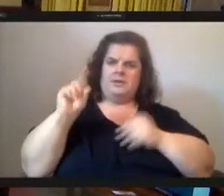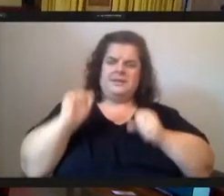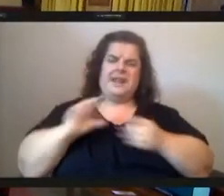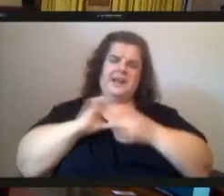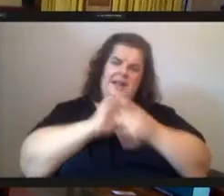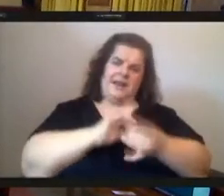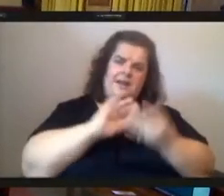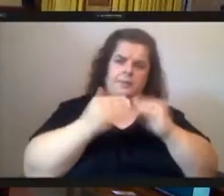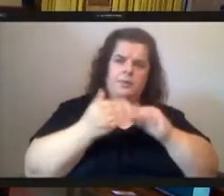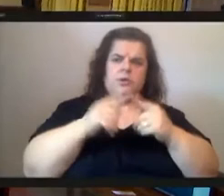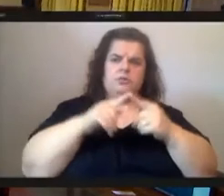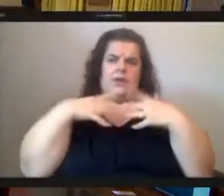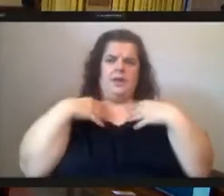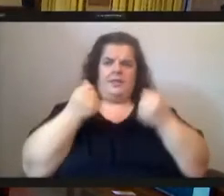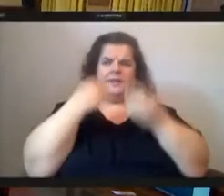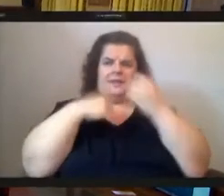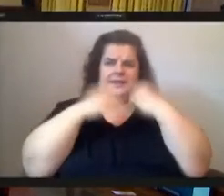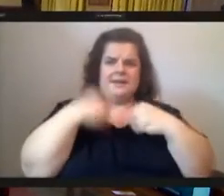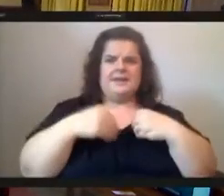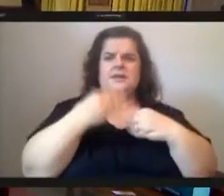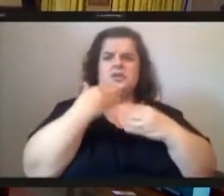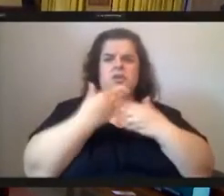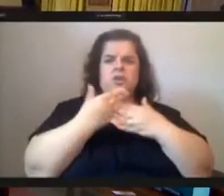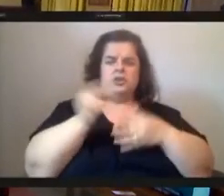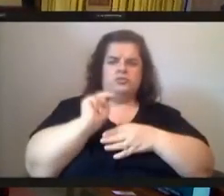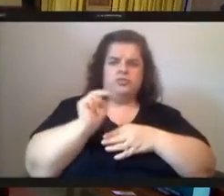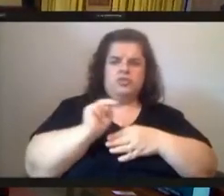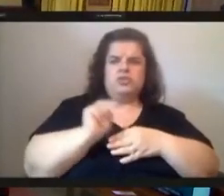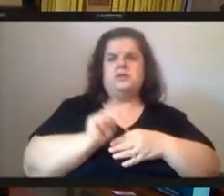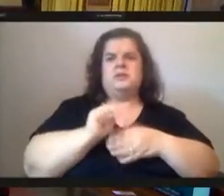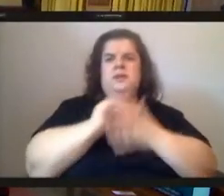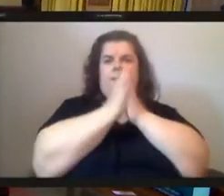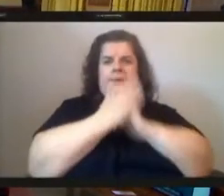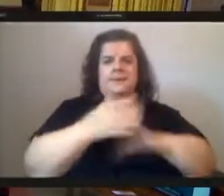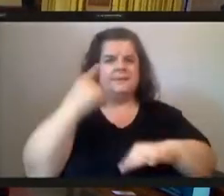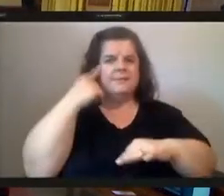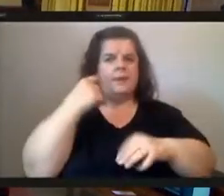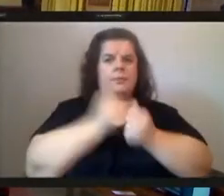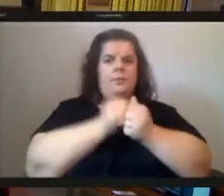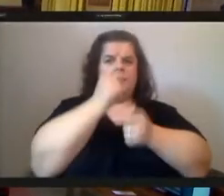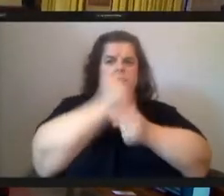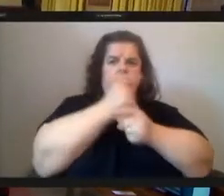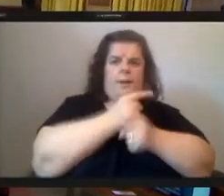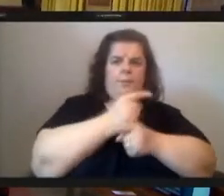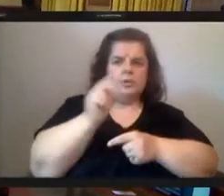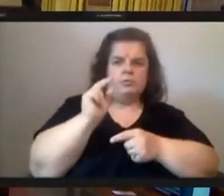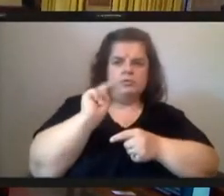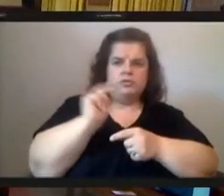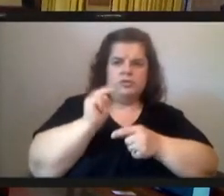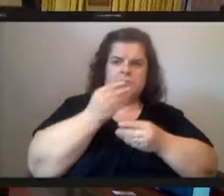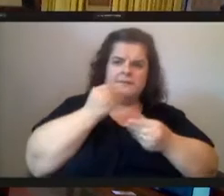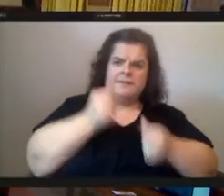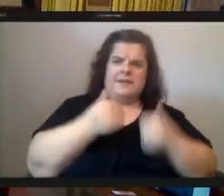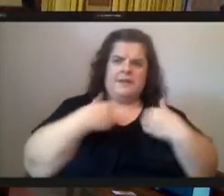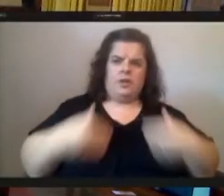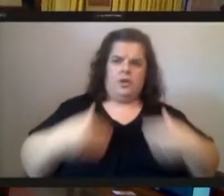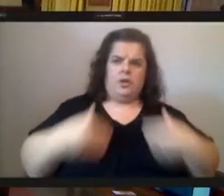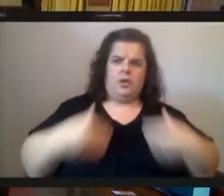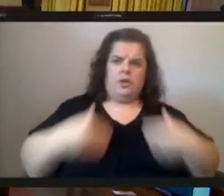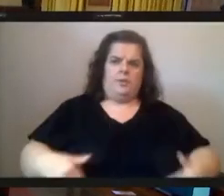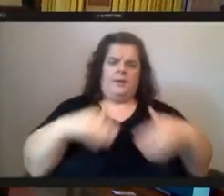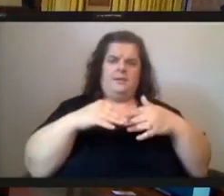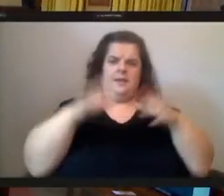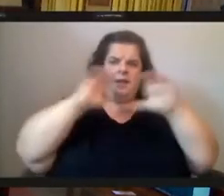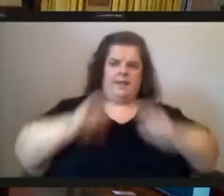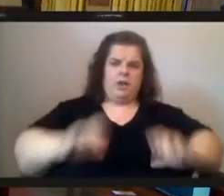evening sound nutrition vitality and peace of mind that come with proper nourishment and nutrition as a former researcher in clinical human nutrition